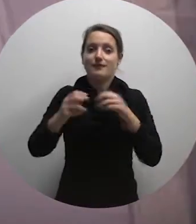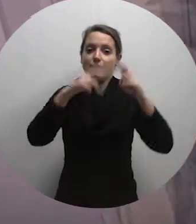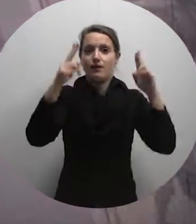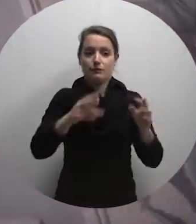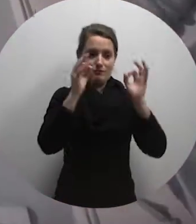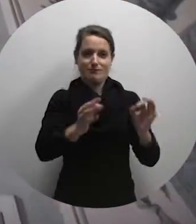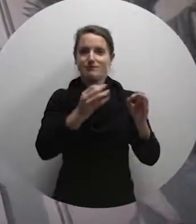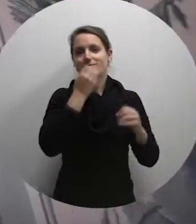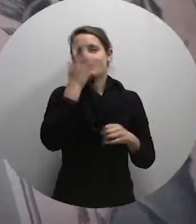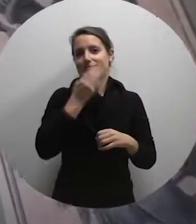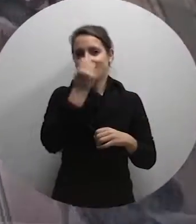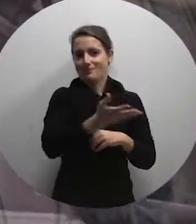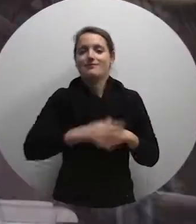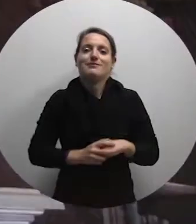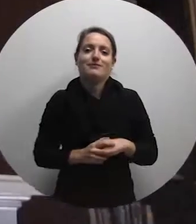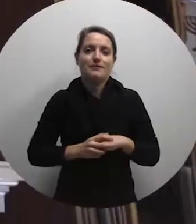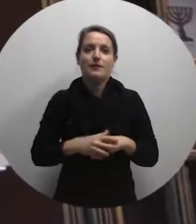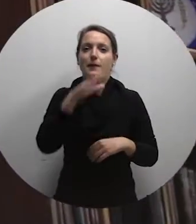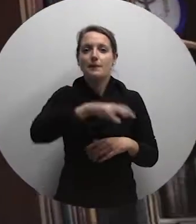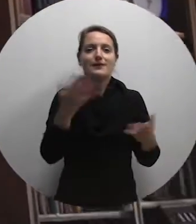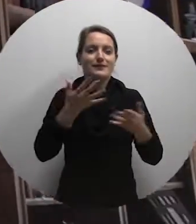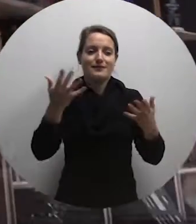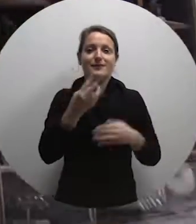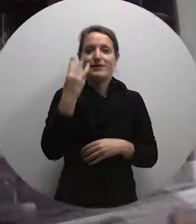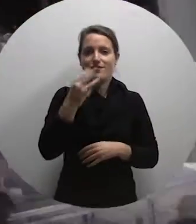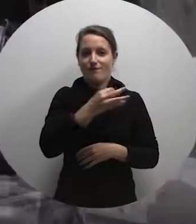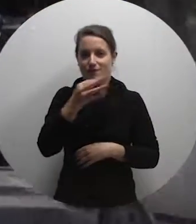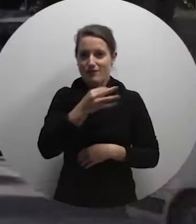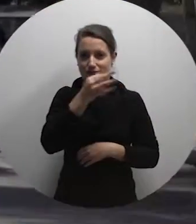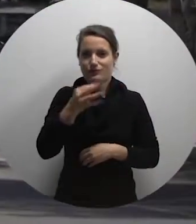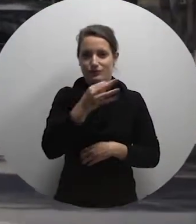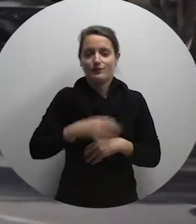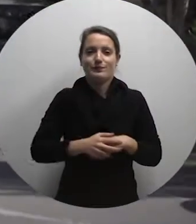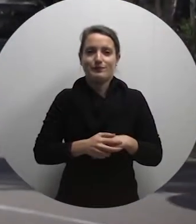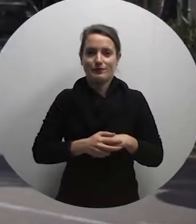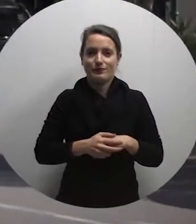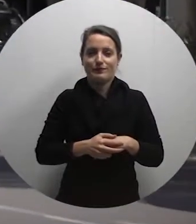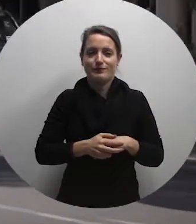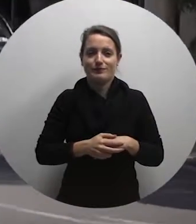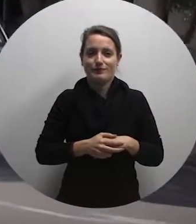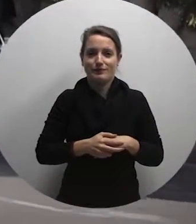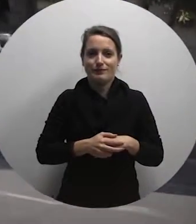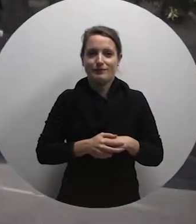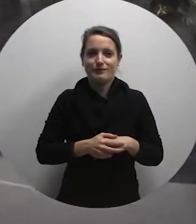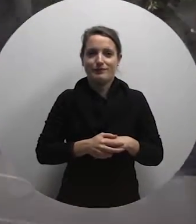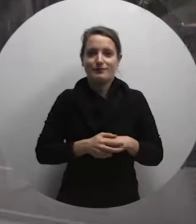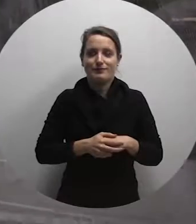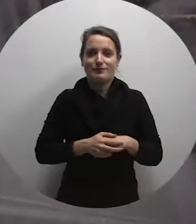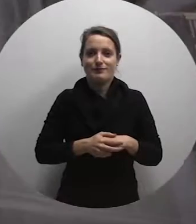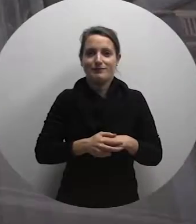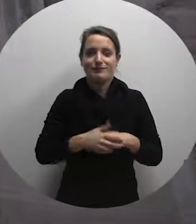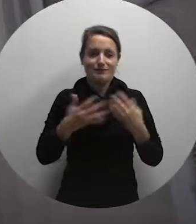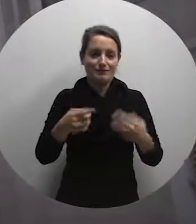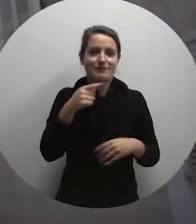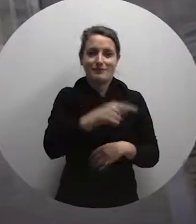till this day. Situated in Halle-Lia, one of the three villages together with Halle